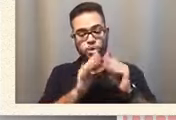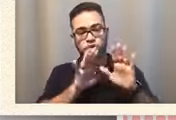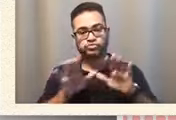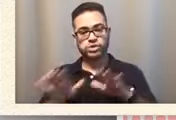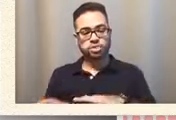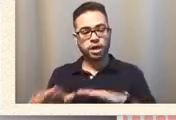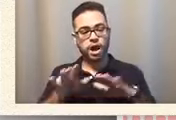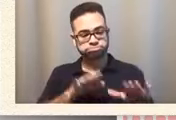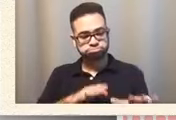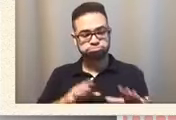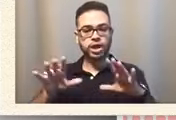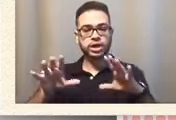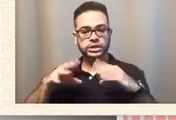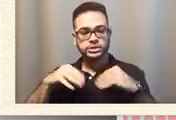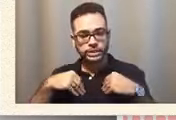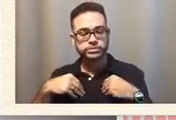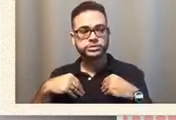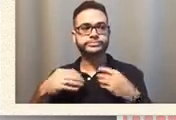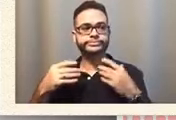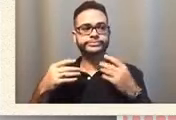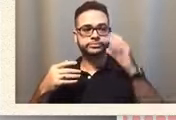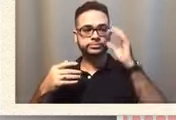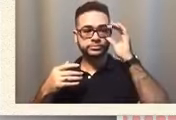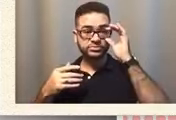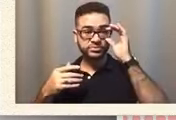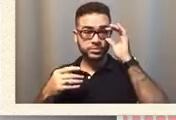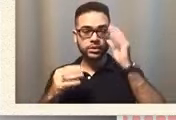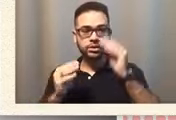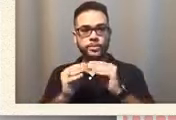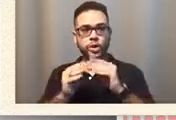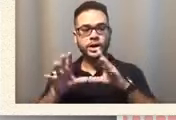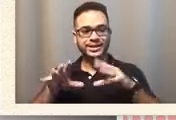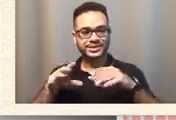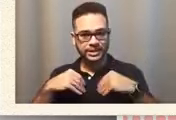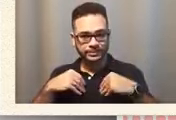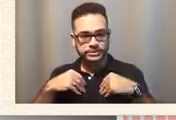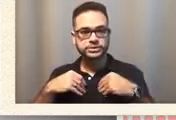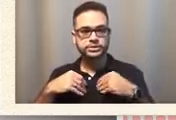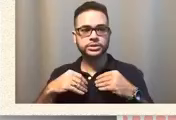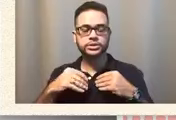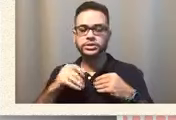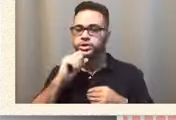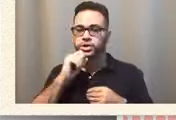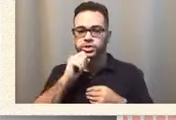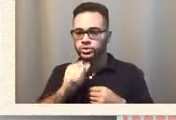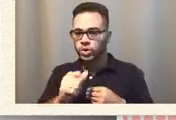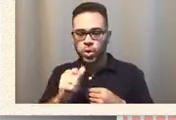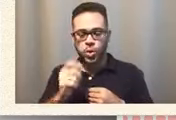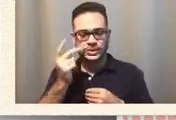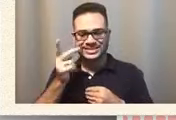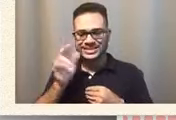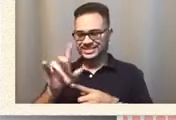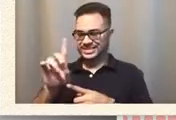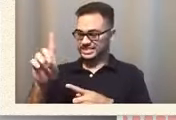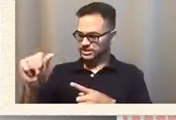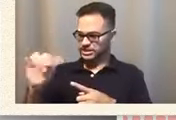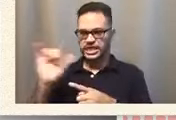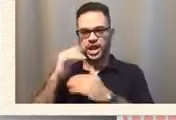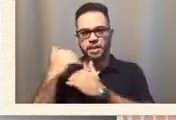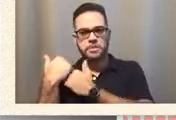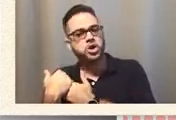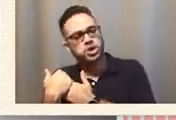accepting and first of and most of all don't see this disability as a burden i see